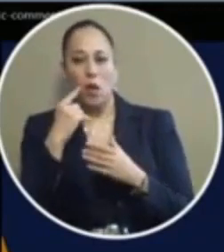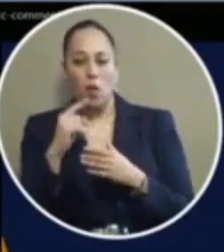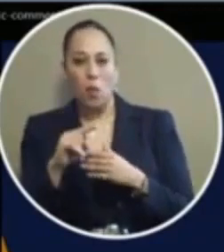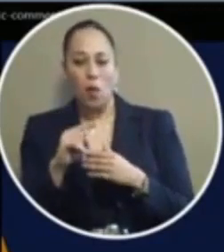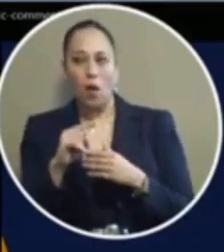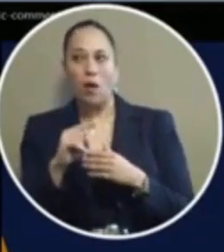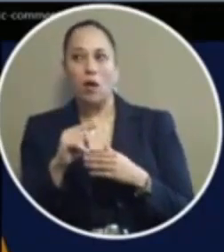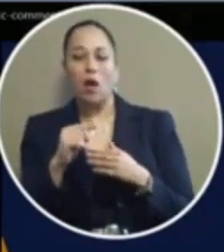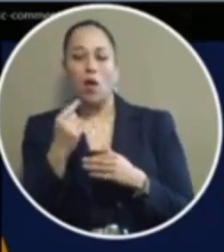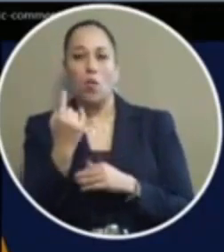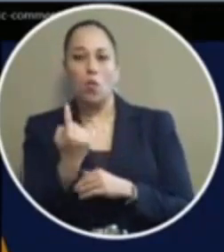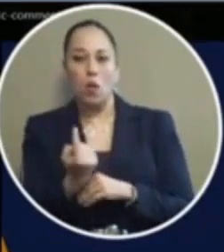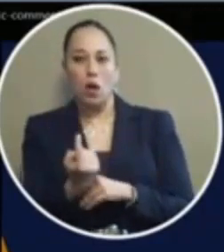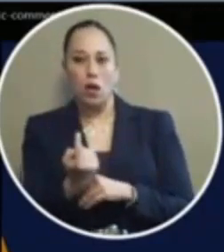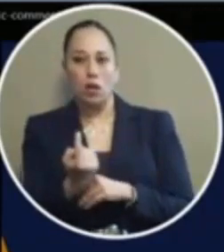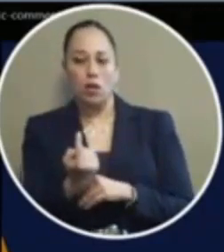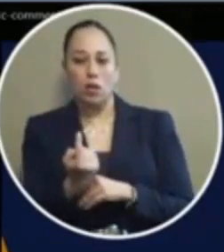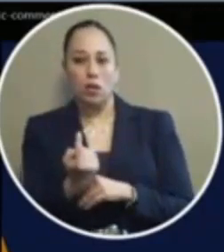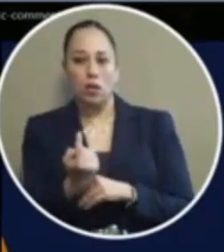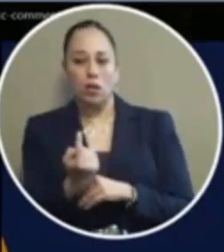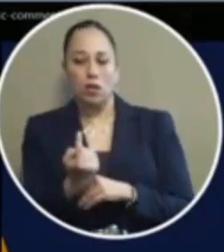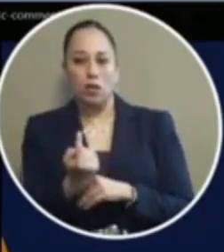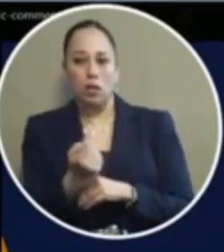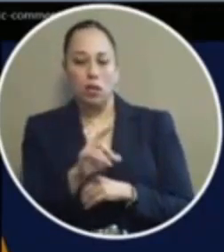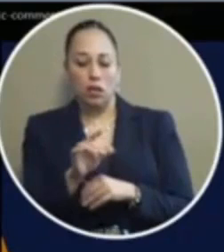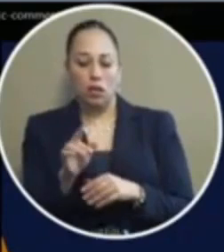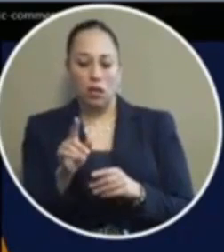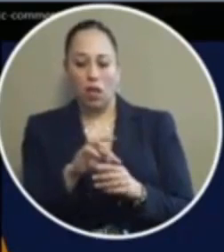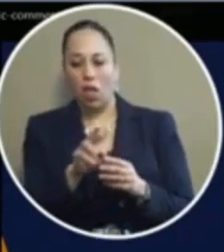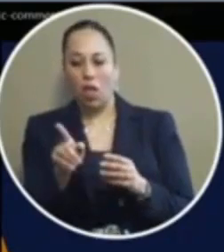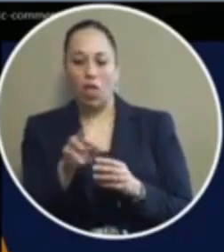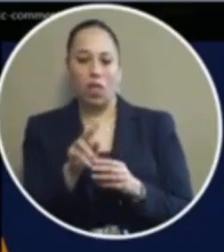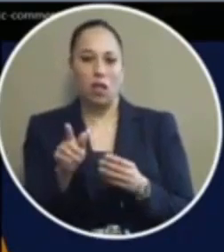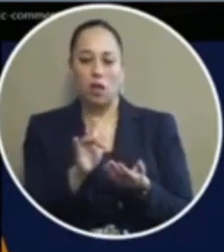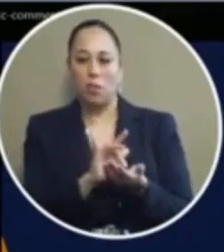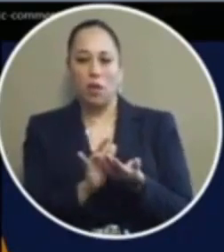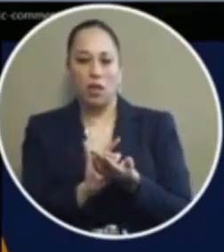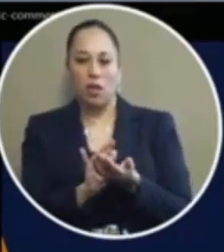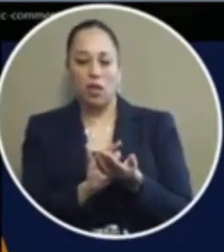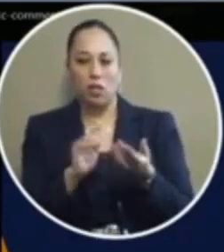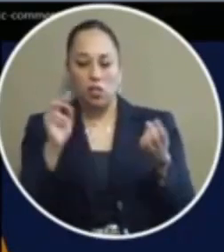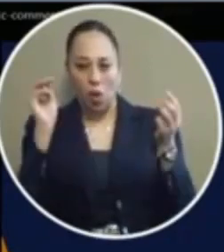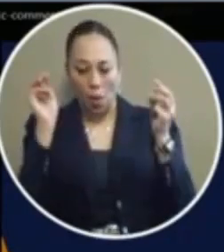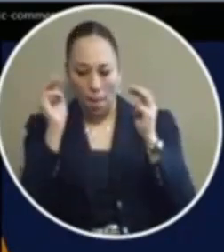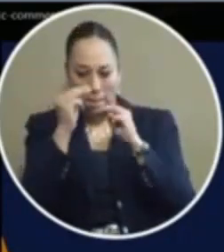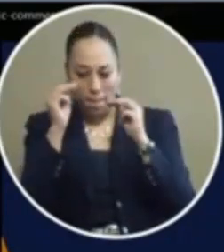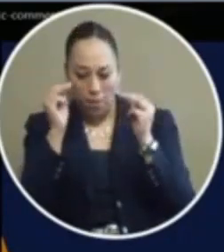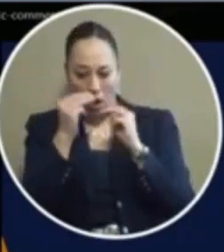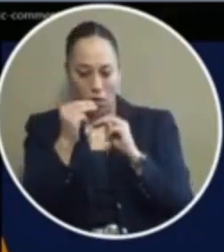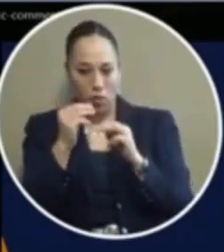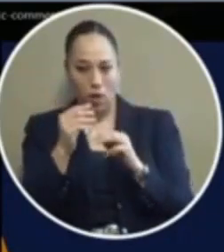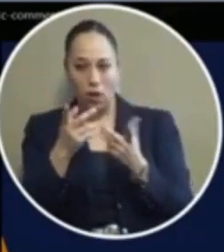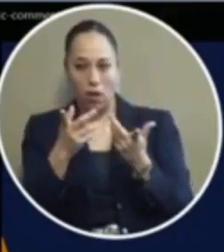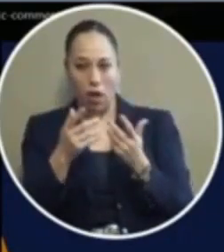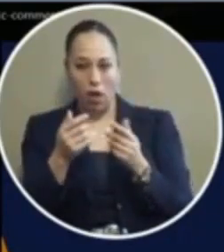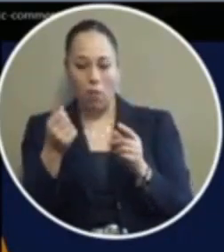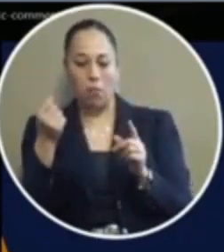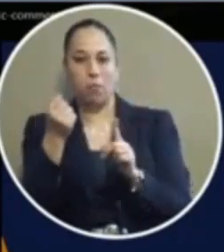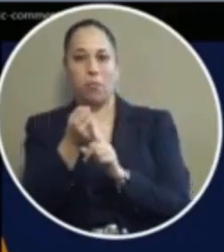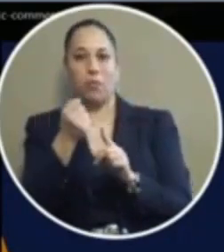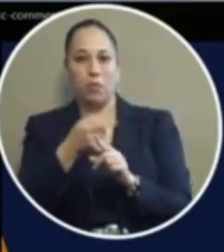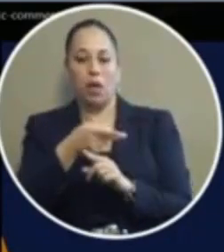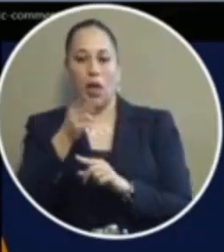and one on one other medication was for migraines that could and were triggered by such a high